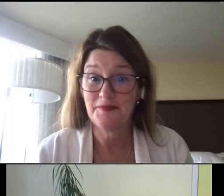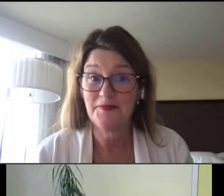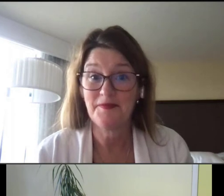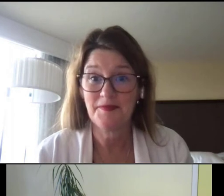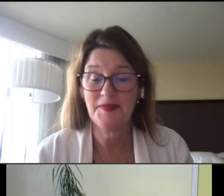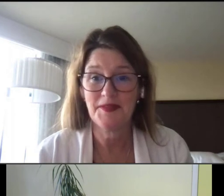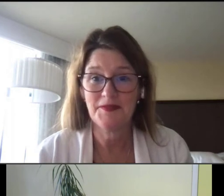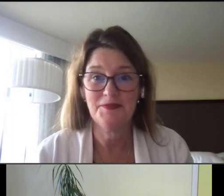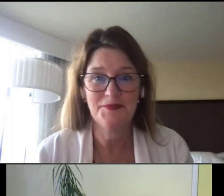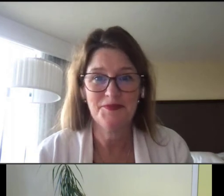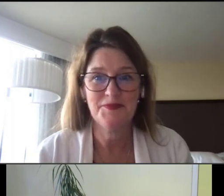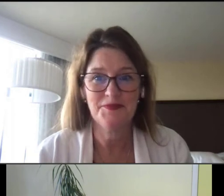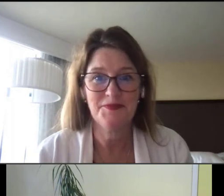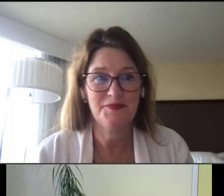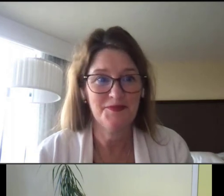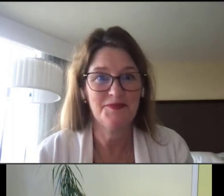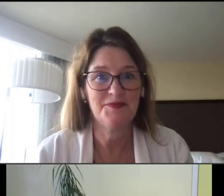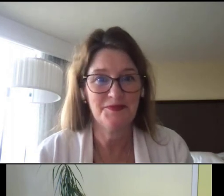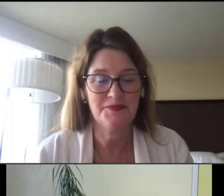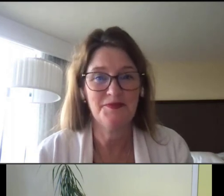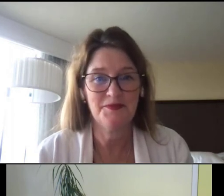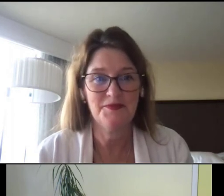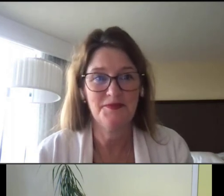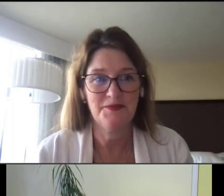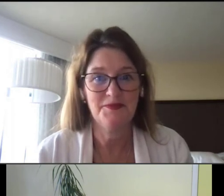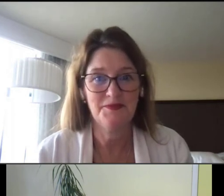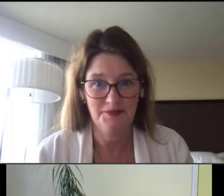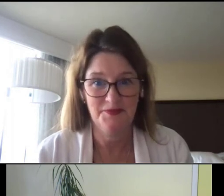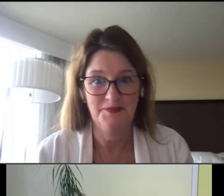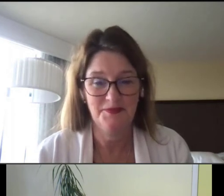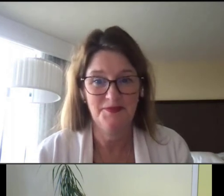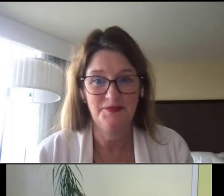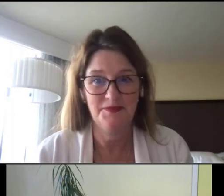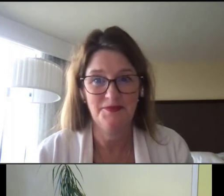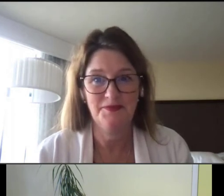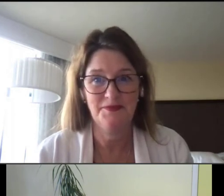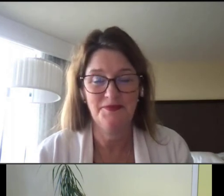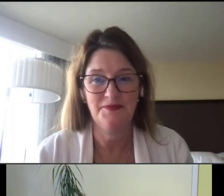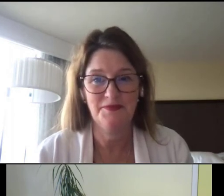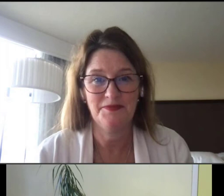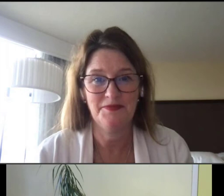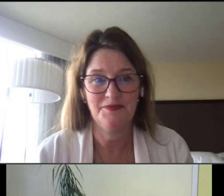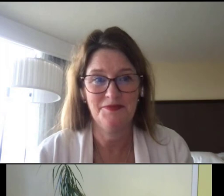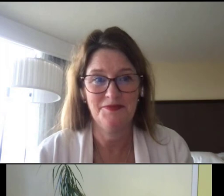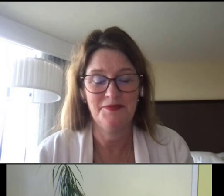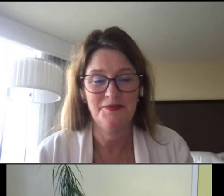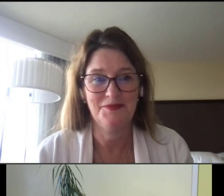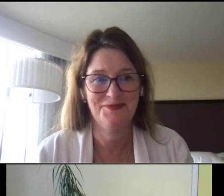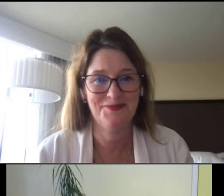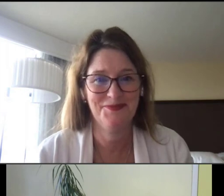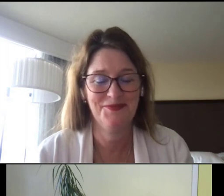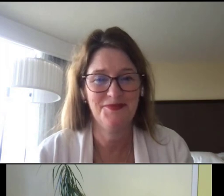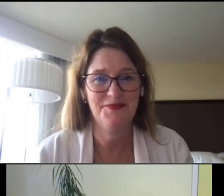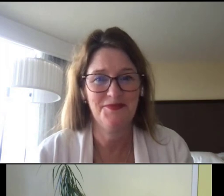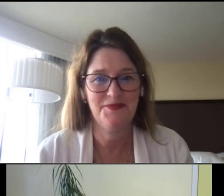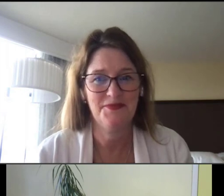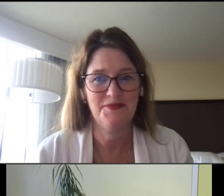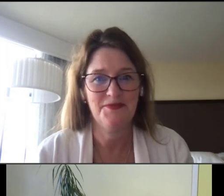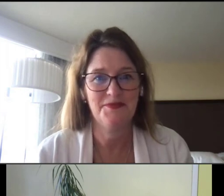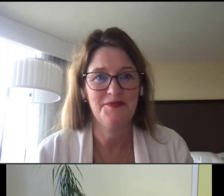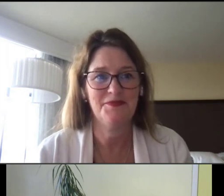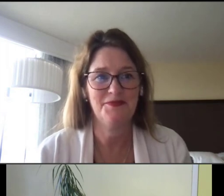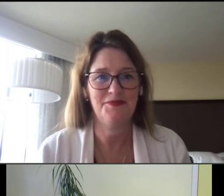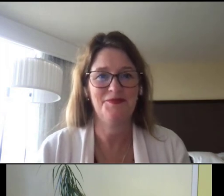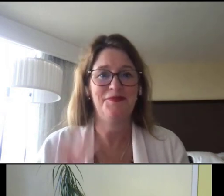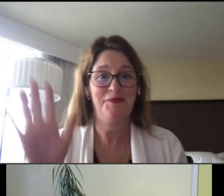joining us today and learning about all of this. So with that, I'll close our webinar and, um, hope to see